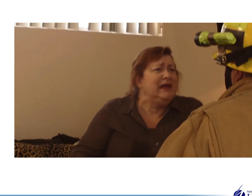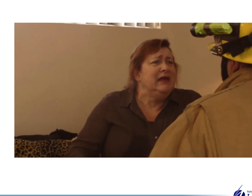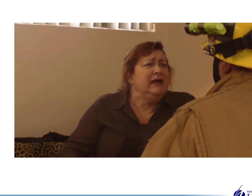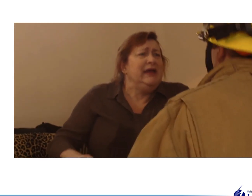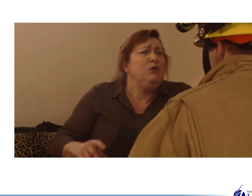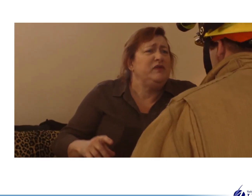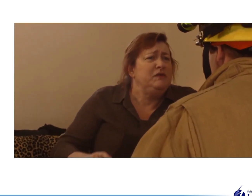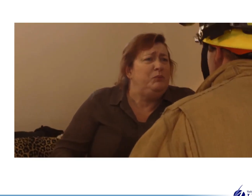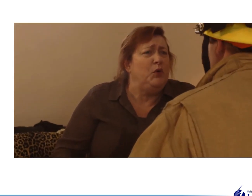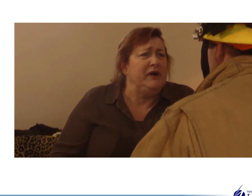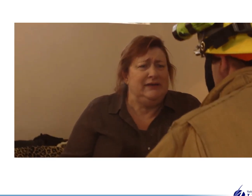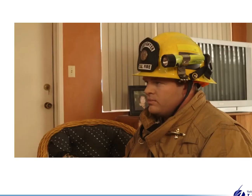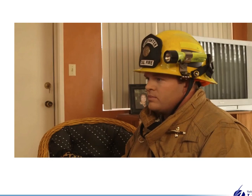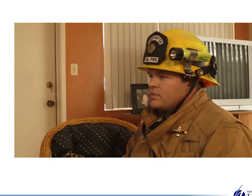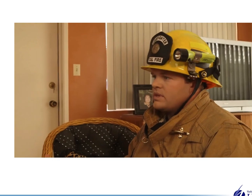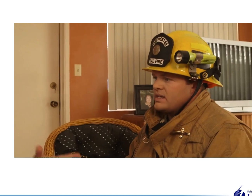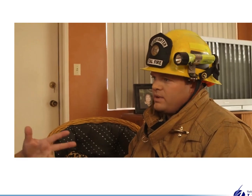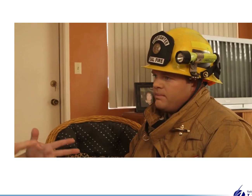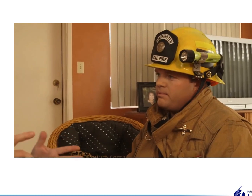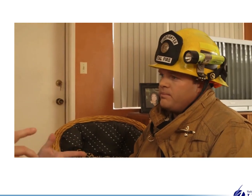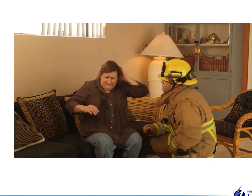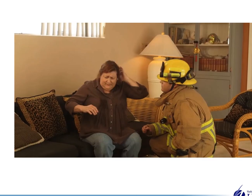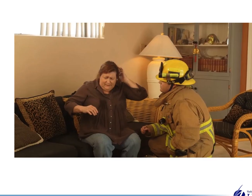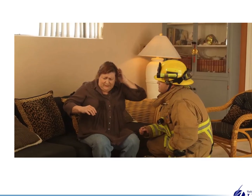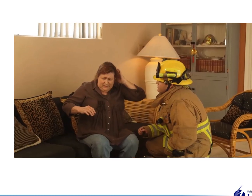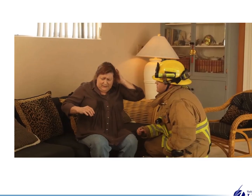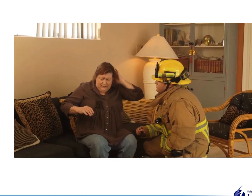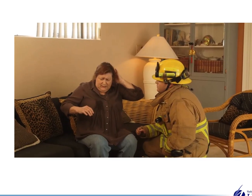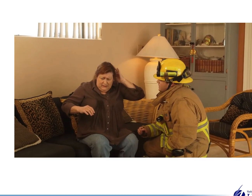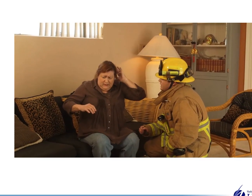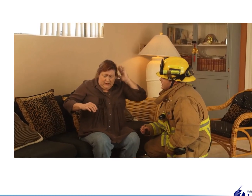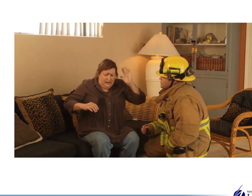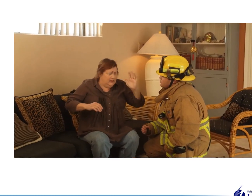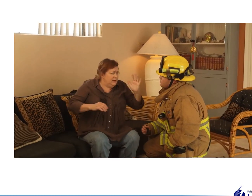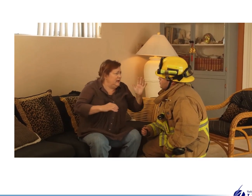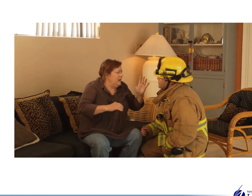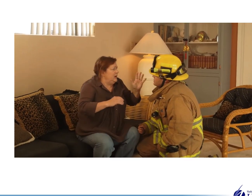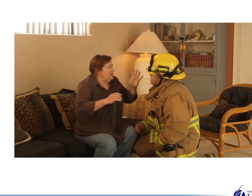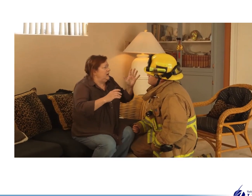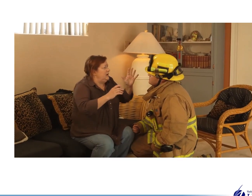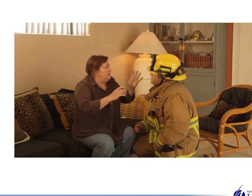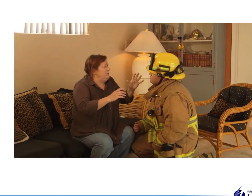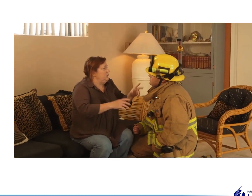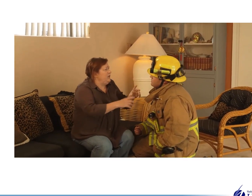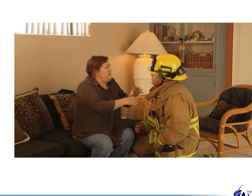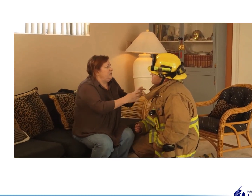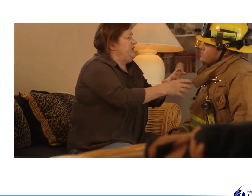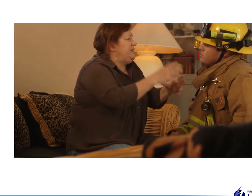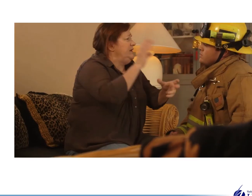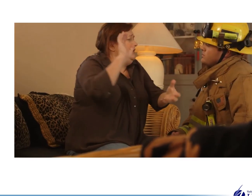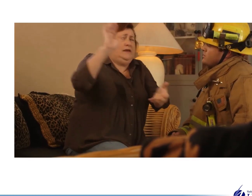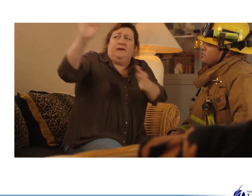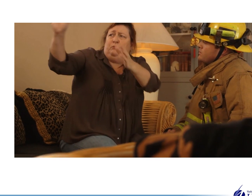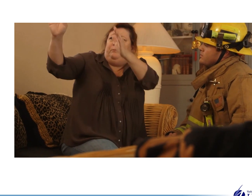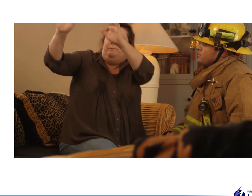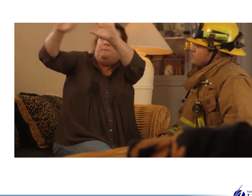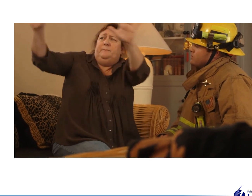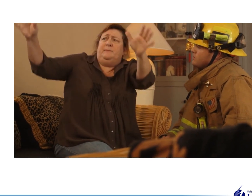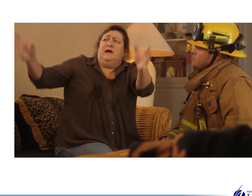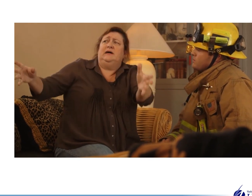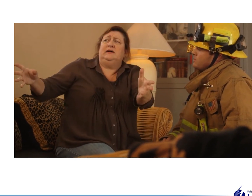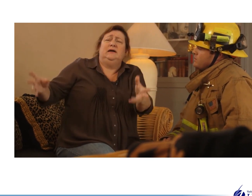something, and it was important because... ma'am. When someone with a cognitive disability starts to escalate,